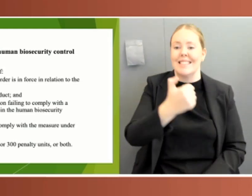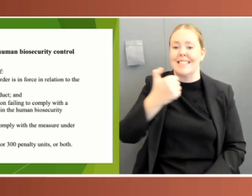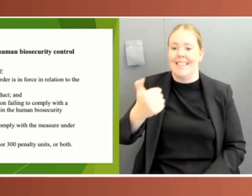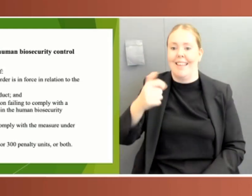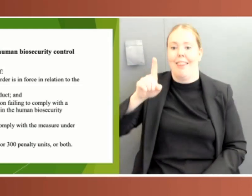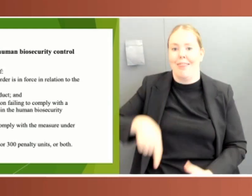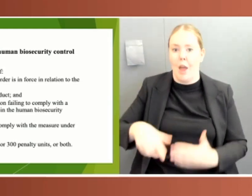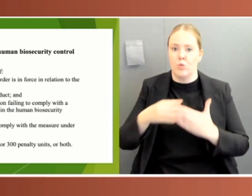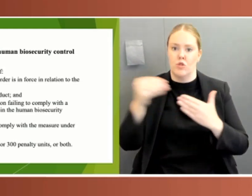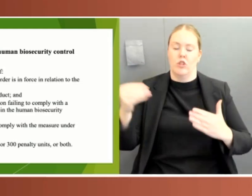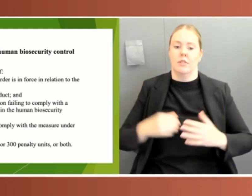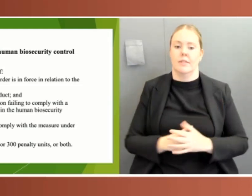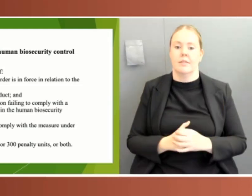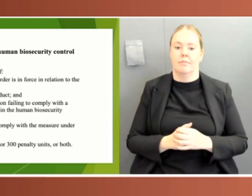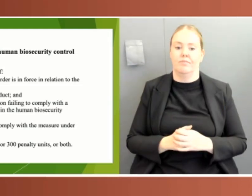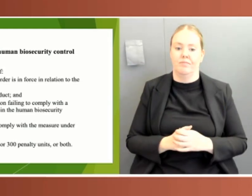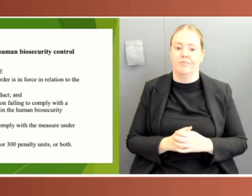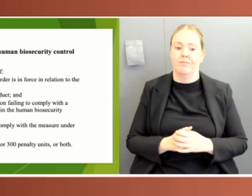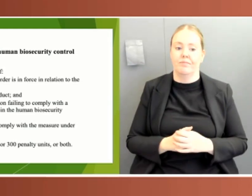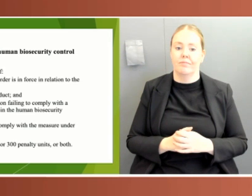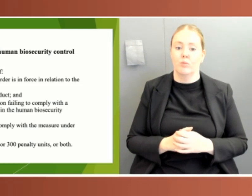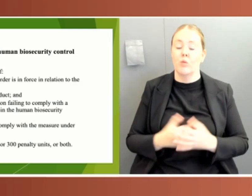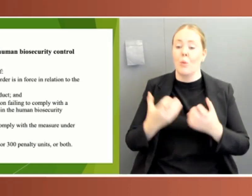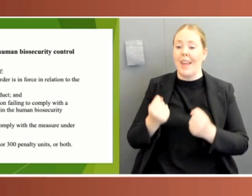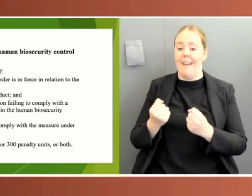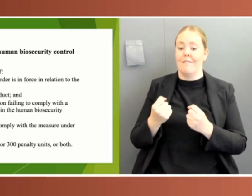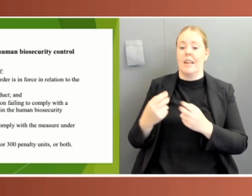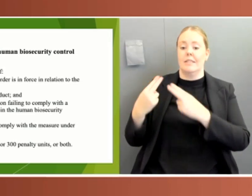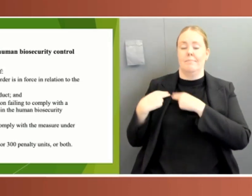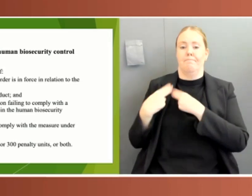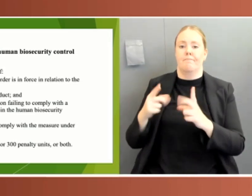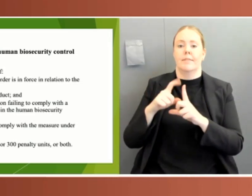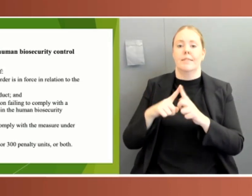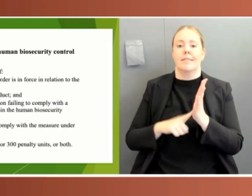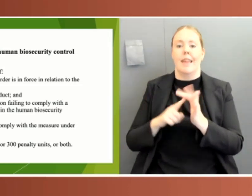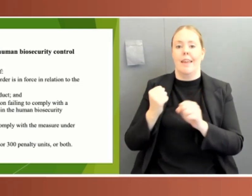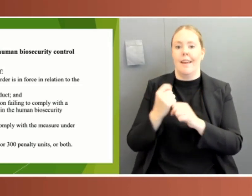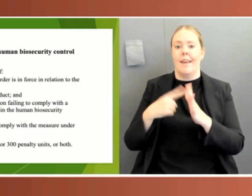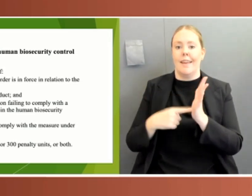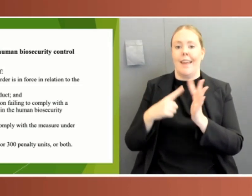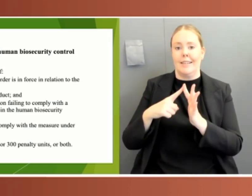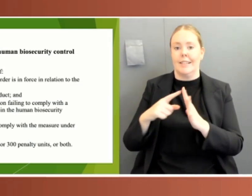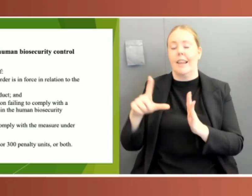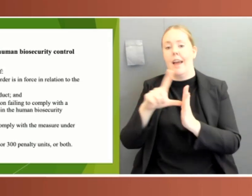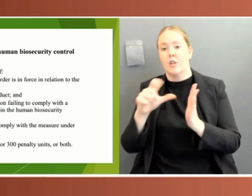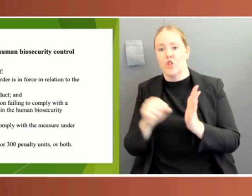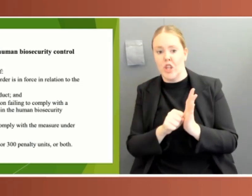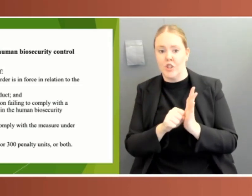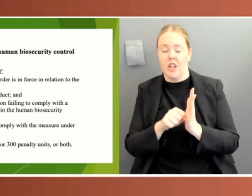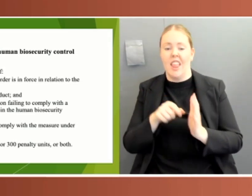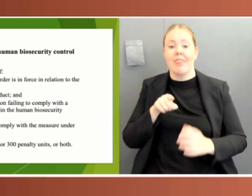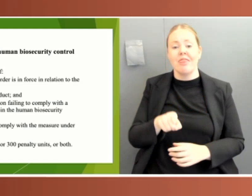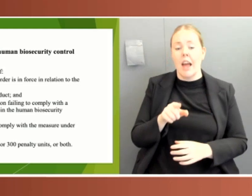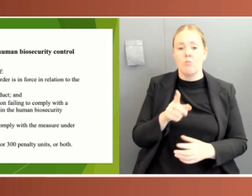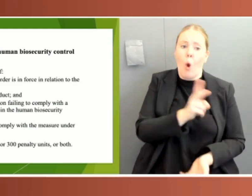Delegated legislation is not unusual. In fact, it constitutes about half the law of the Commonwealth by volume. Parliament cannot debate and amend legislative instruments,